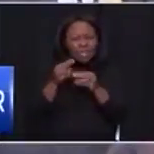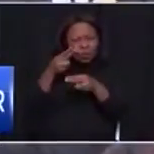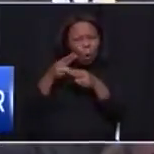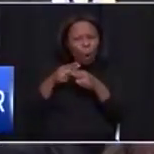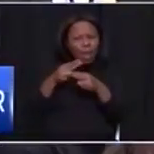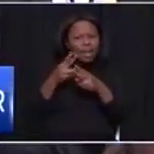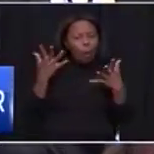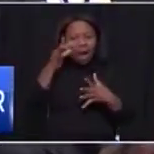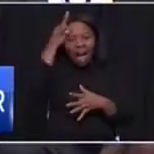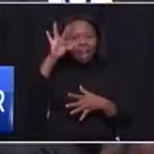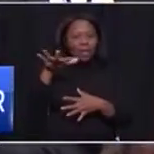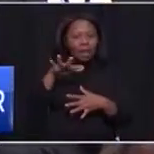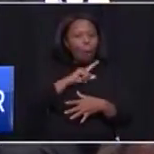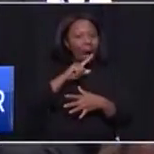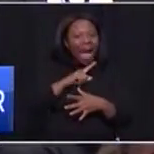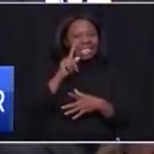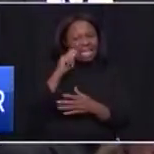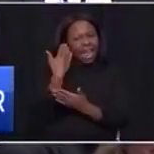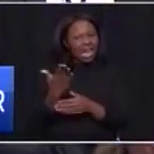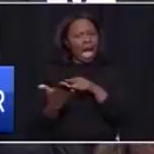facility because of tenders.